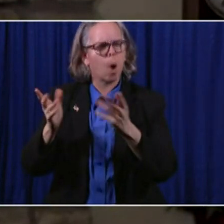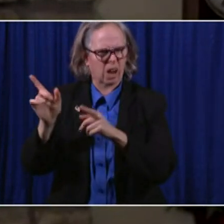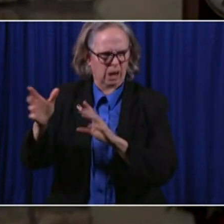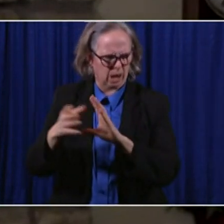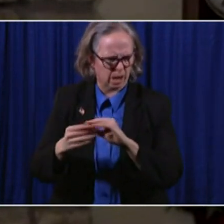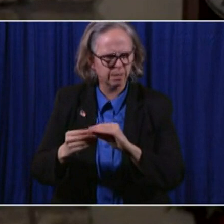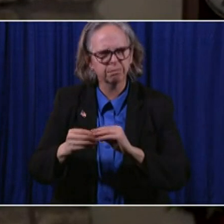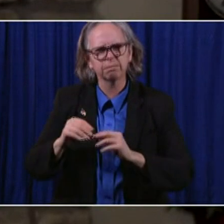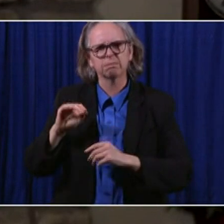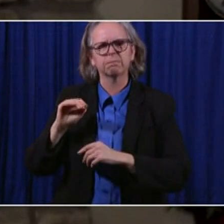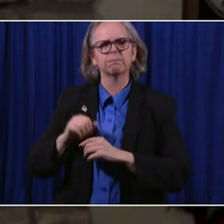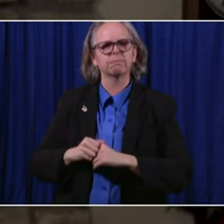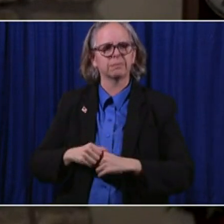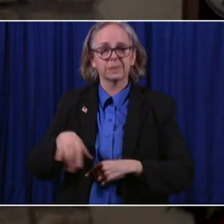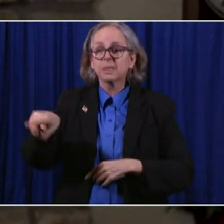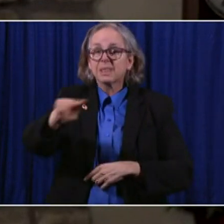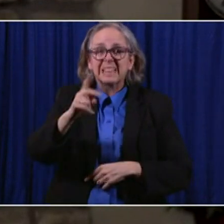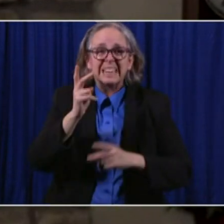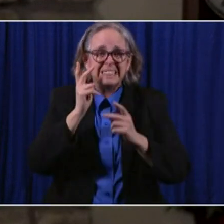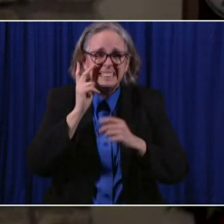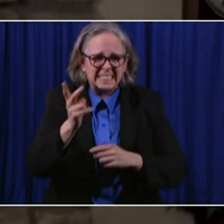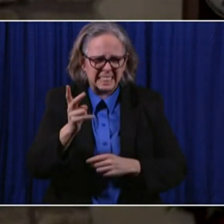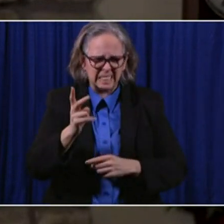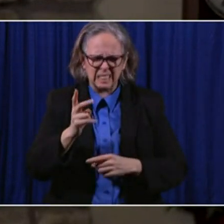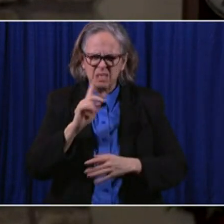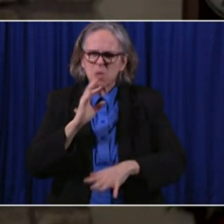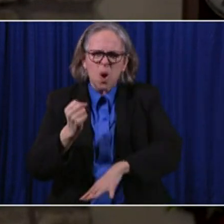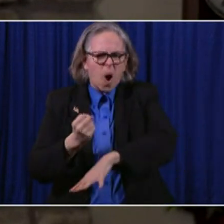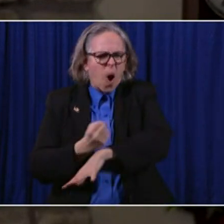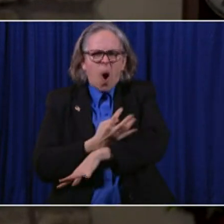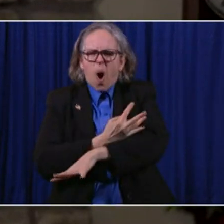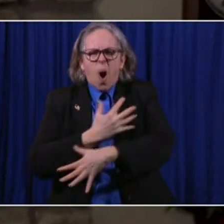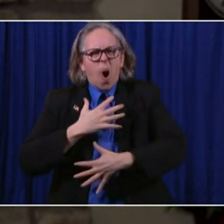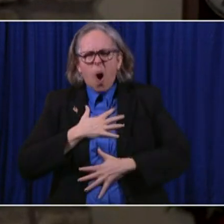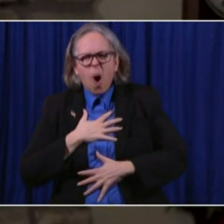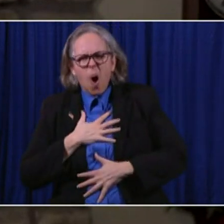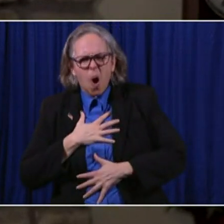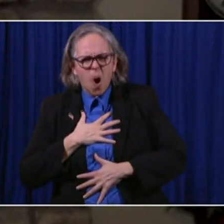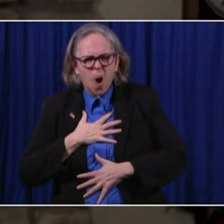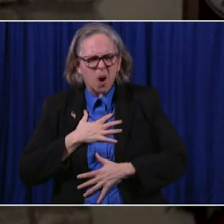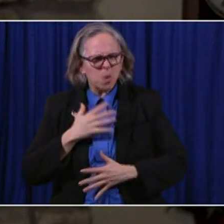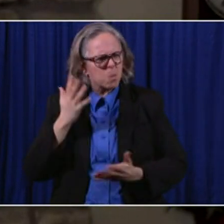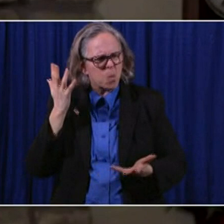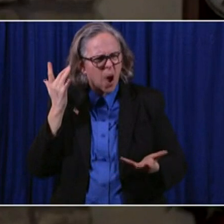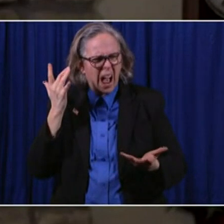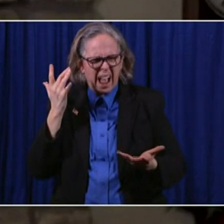What we're seeing is chilling for us because it shows a crisis of faith.